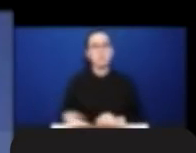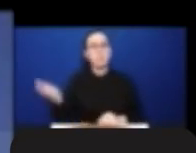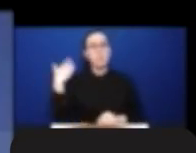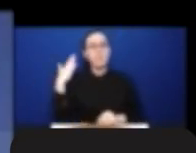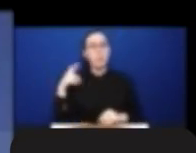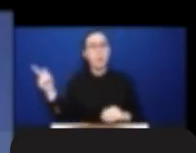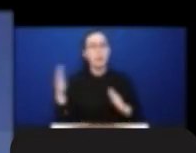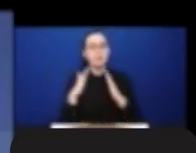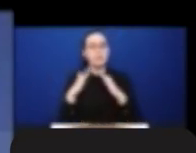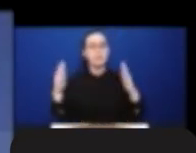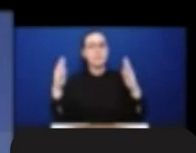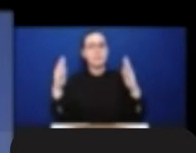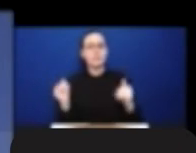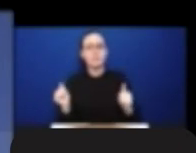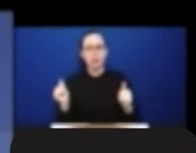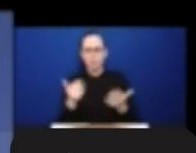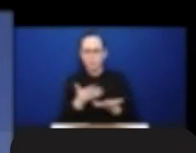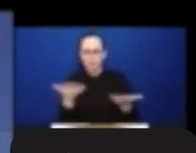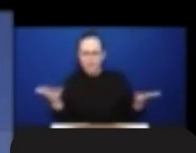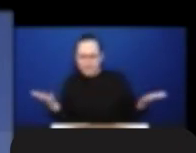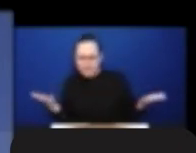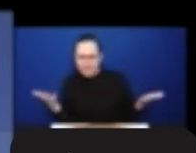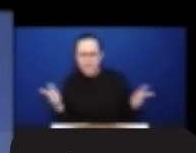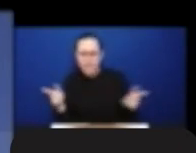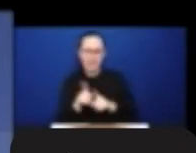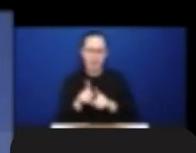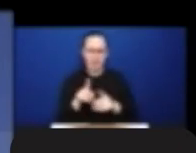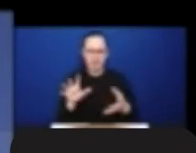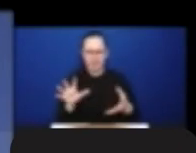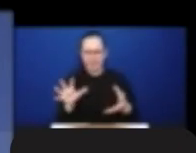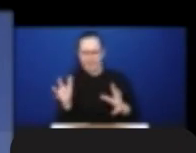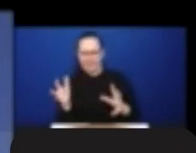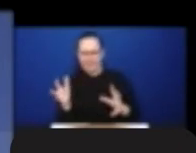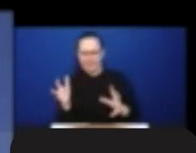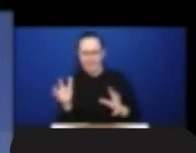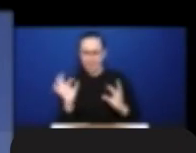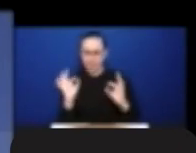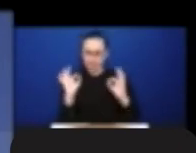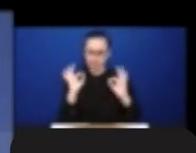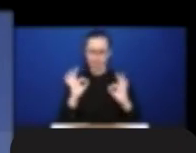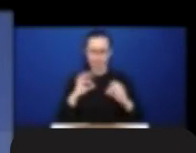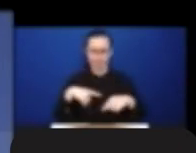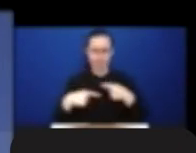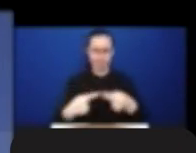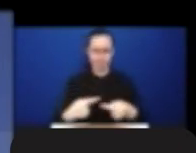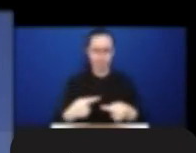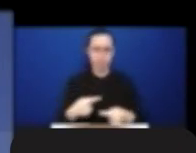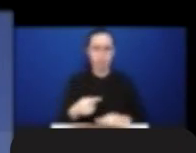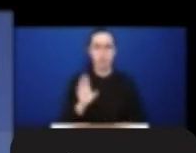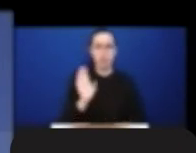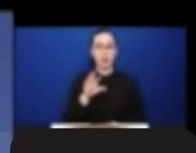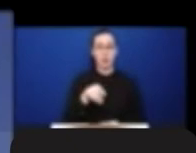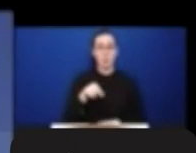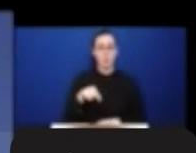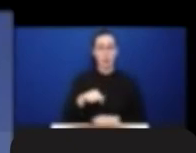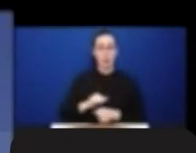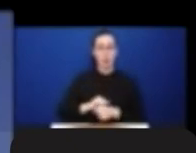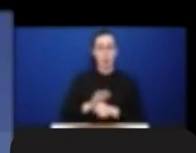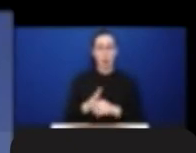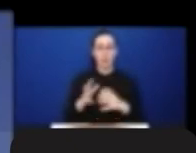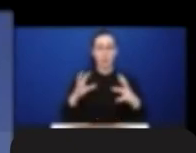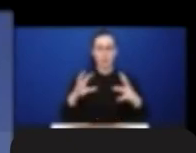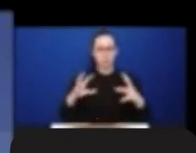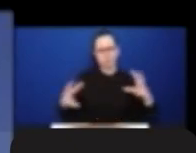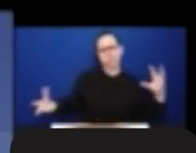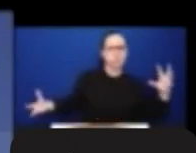became cavernous. You will, of course, hear more about the thoughts and feelings of Canadian families